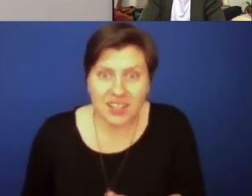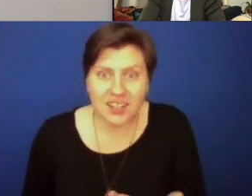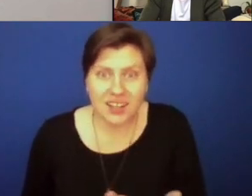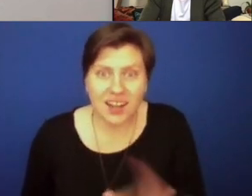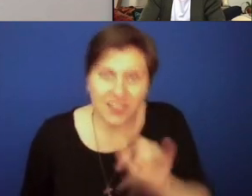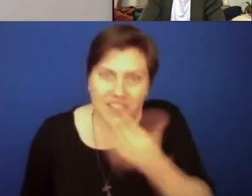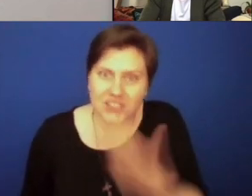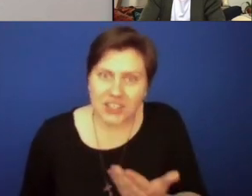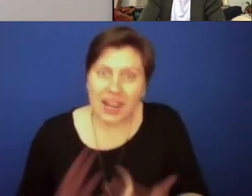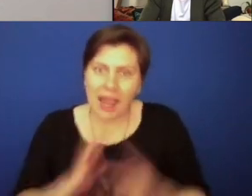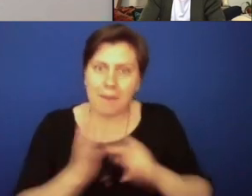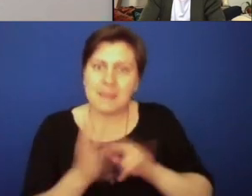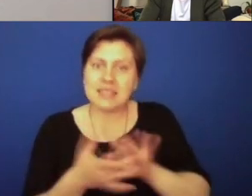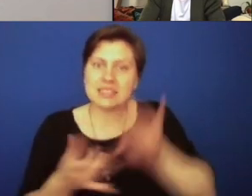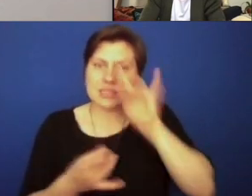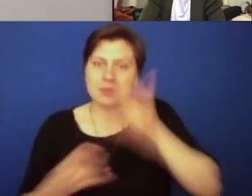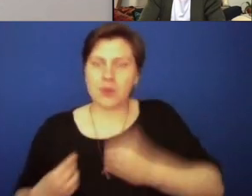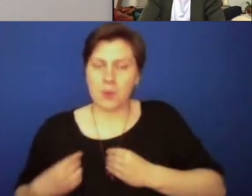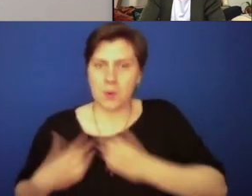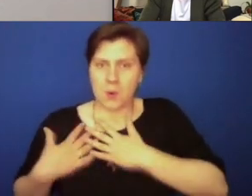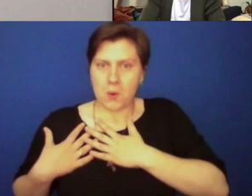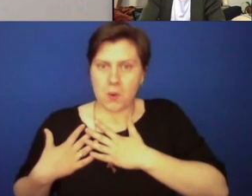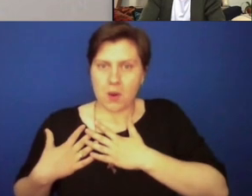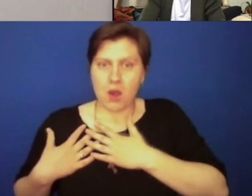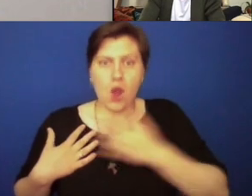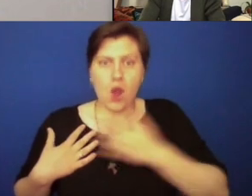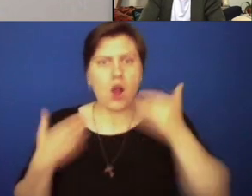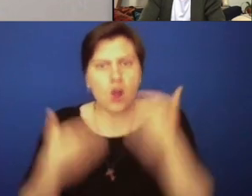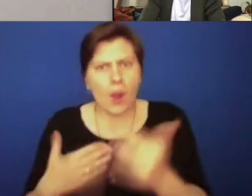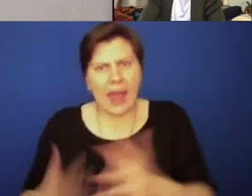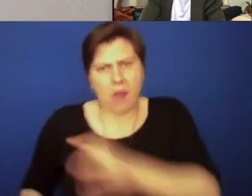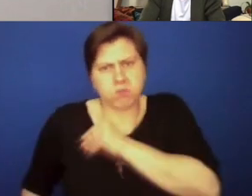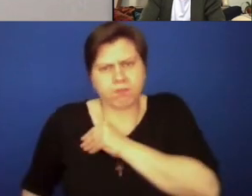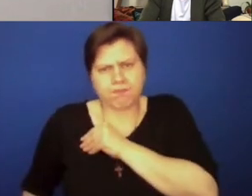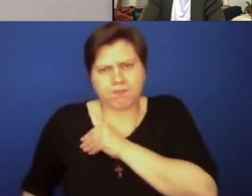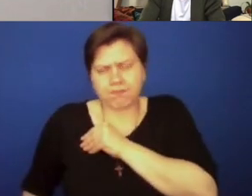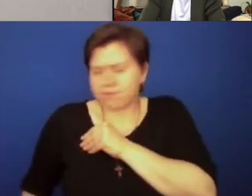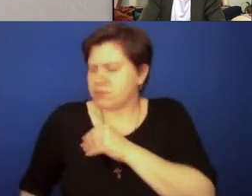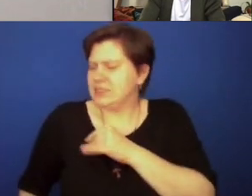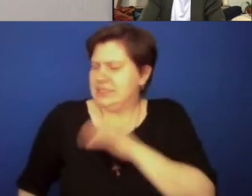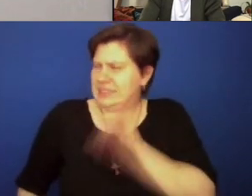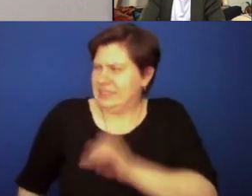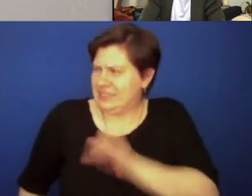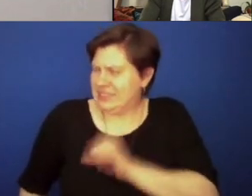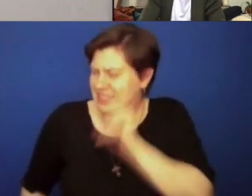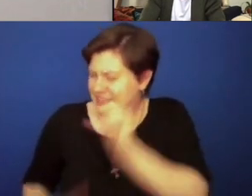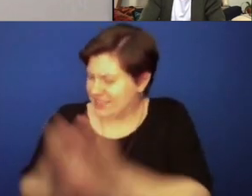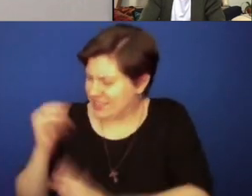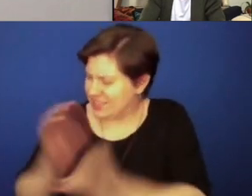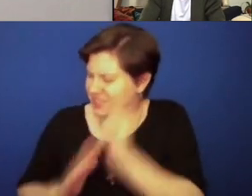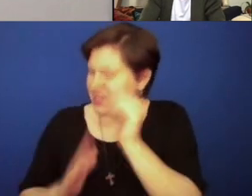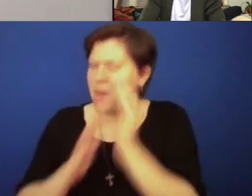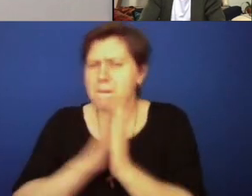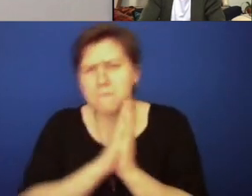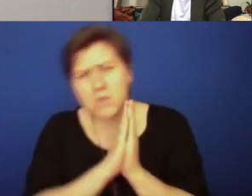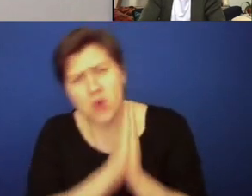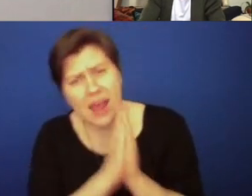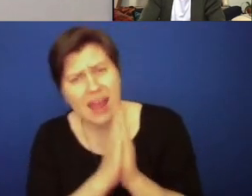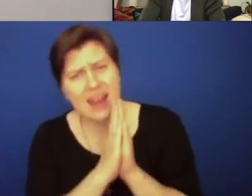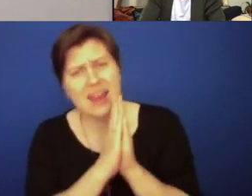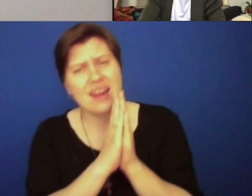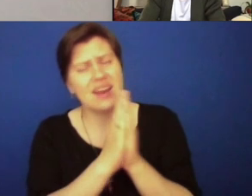thing. That means that the spirit is moving in you. Dig deep into that discomfort. Feel okay with feeling uncomfortable. Pray